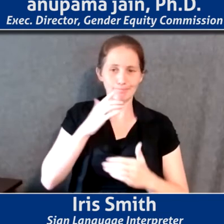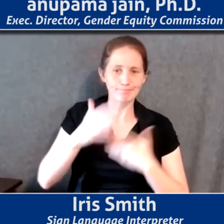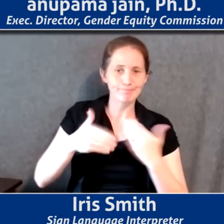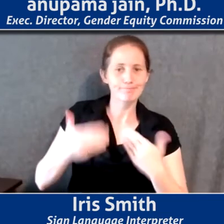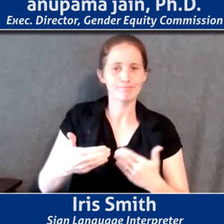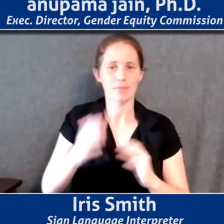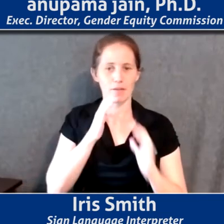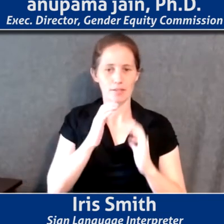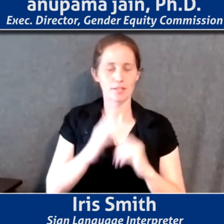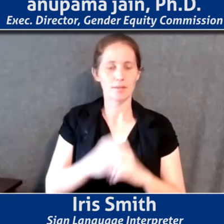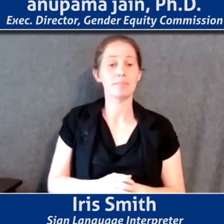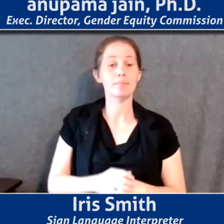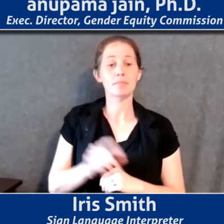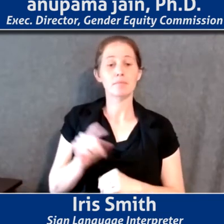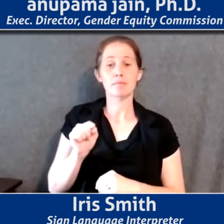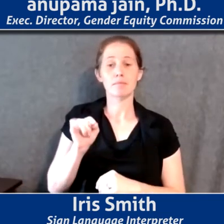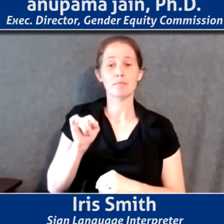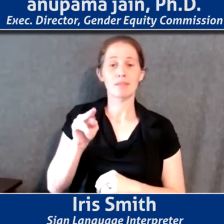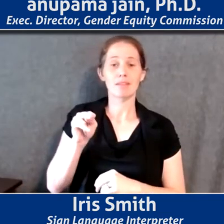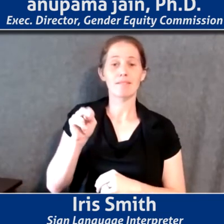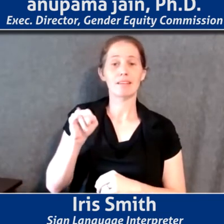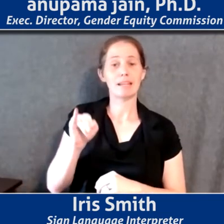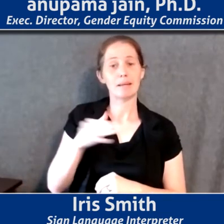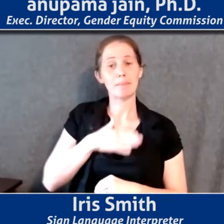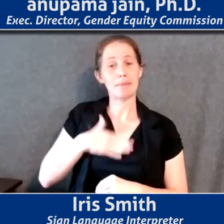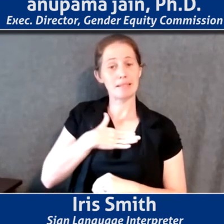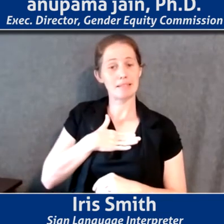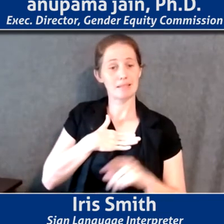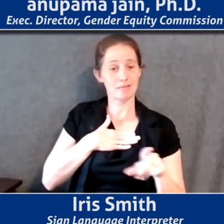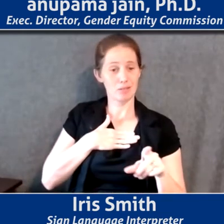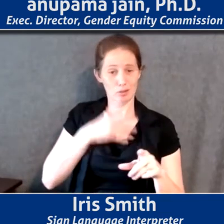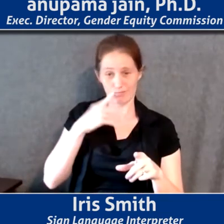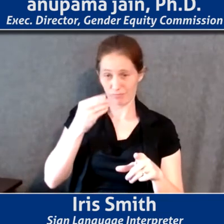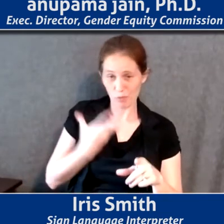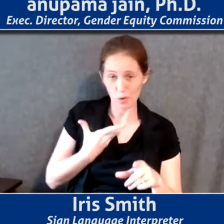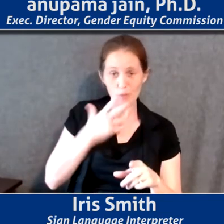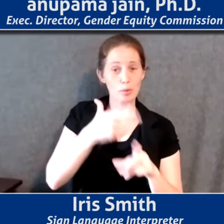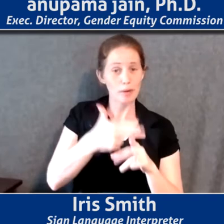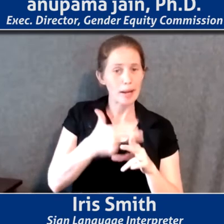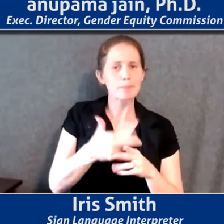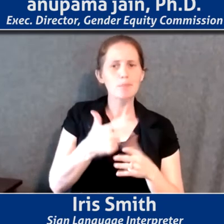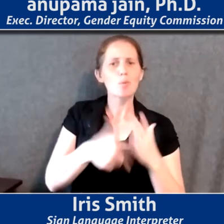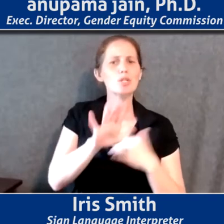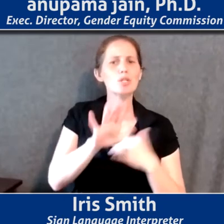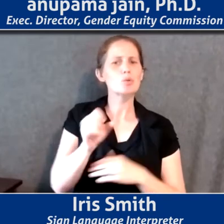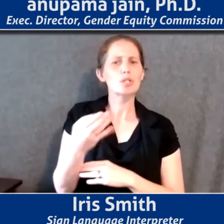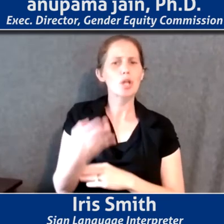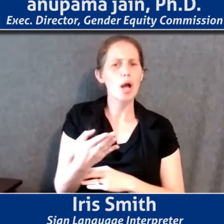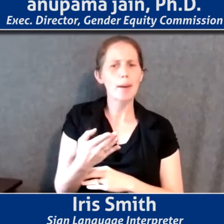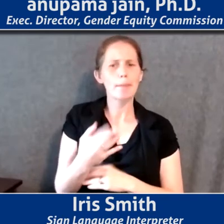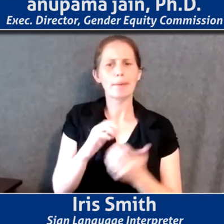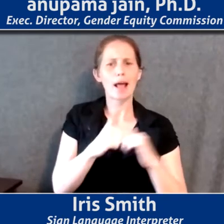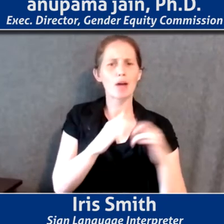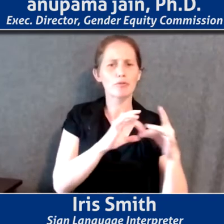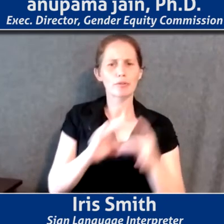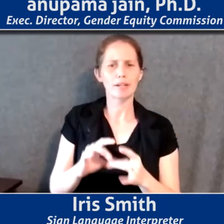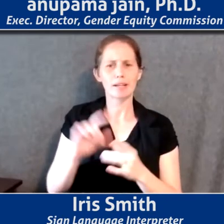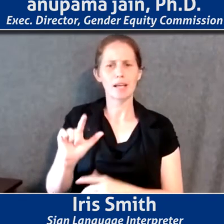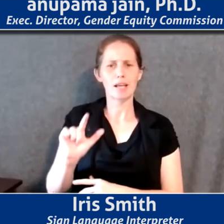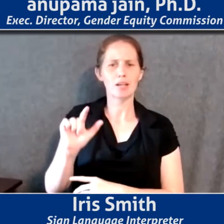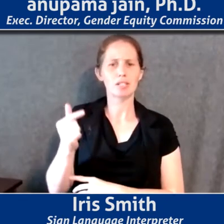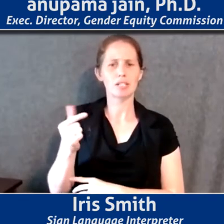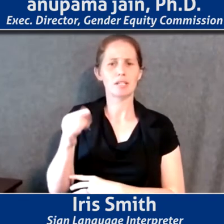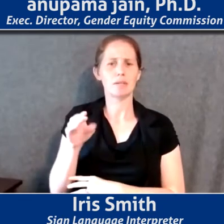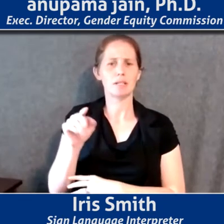So Tiffany, if you wouldn't mind, you've shared your name and pronouns, what you do at the mayor's office, and as it relates to the LGBTQIA